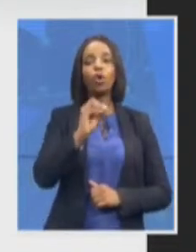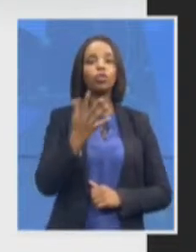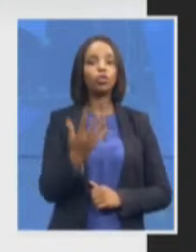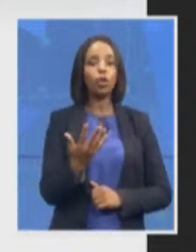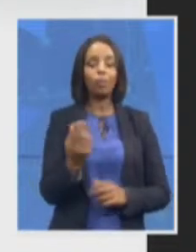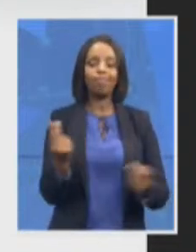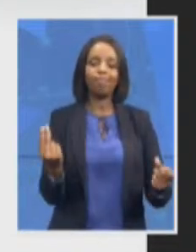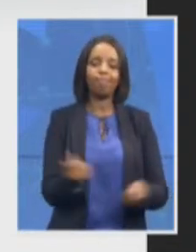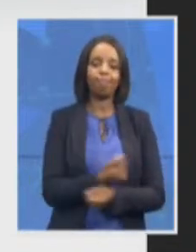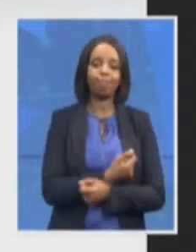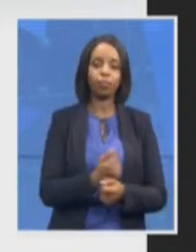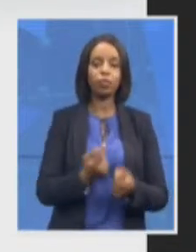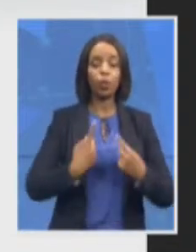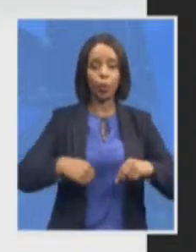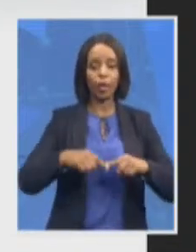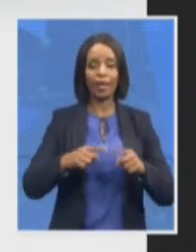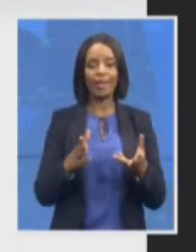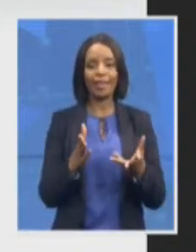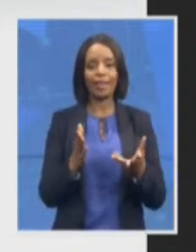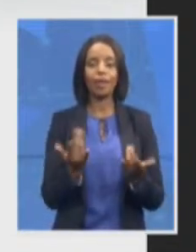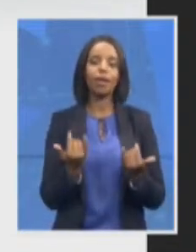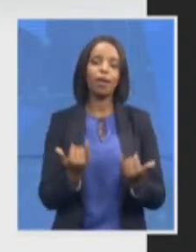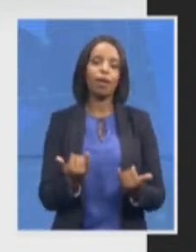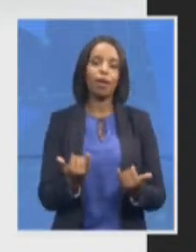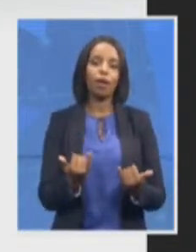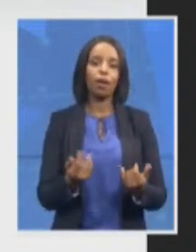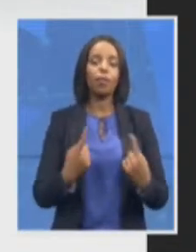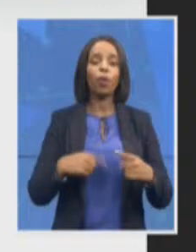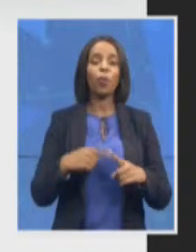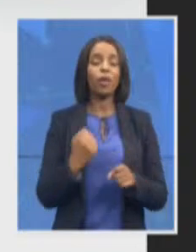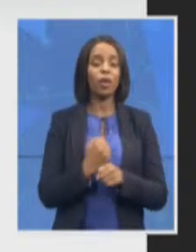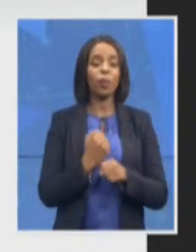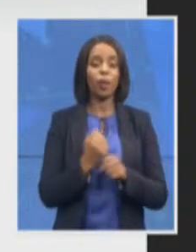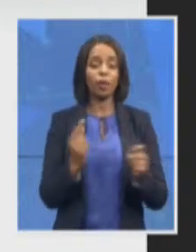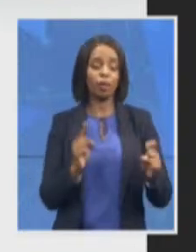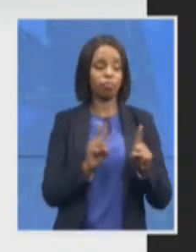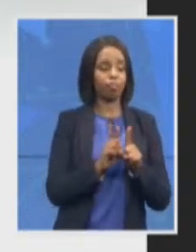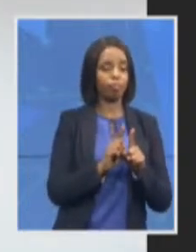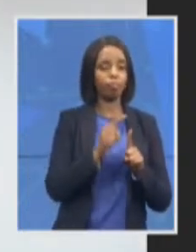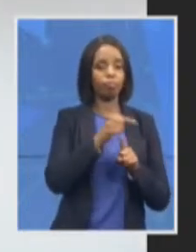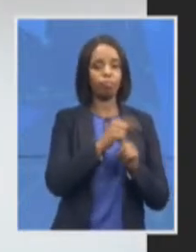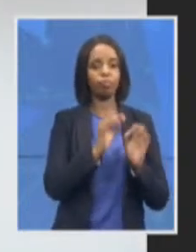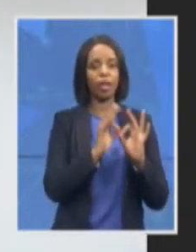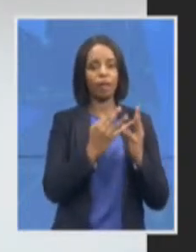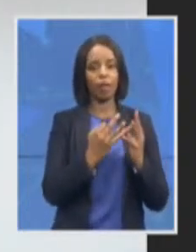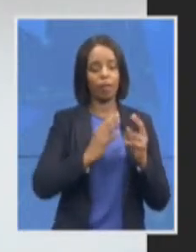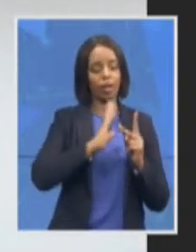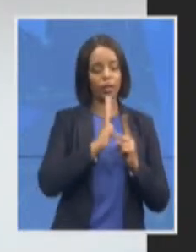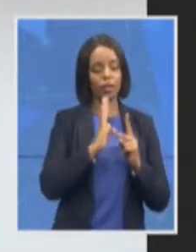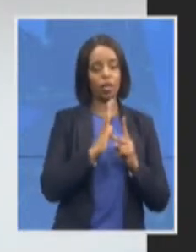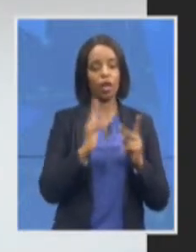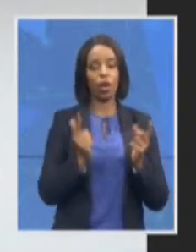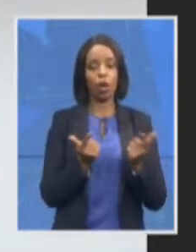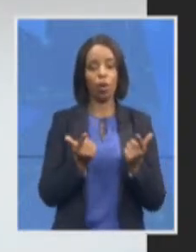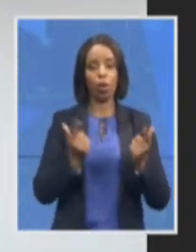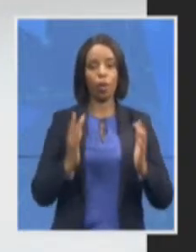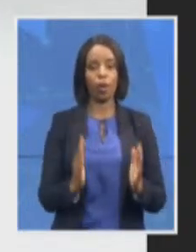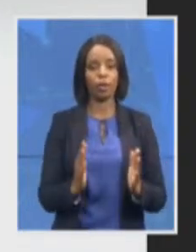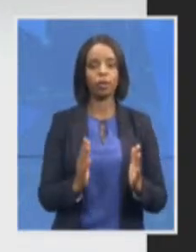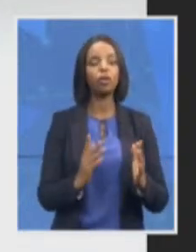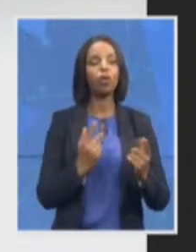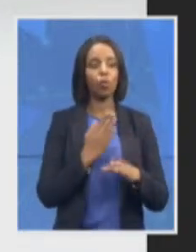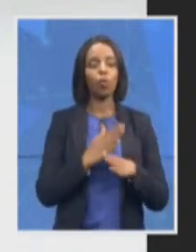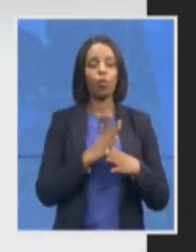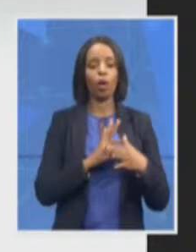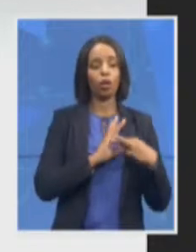will work closely with the families and with the lawyers to ensure that the matters are further investigated and that